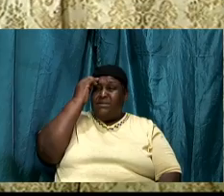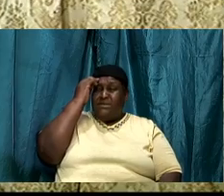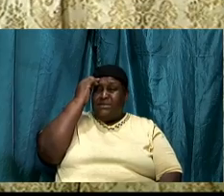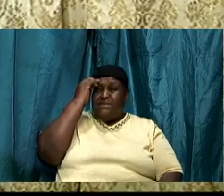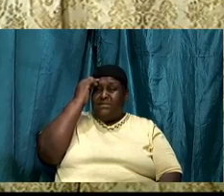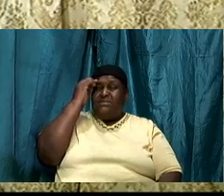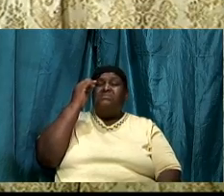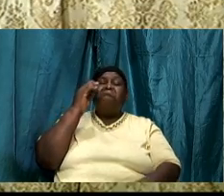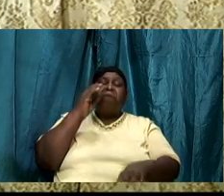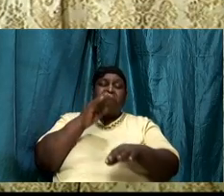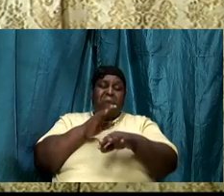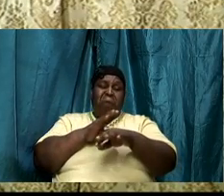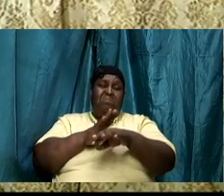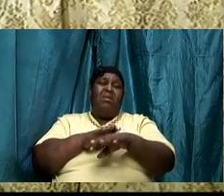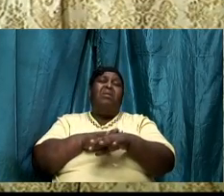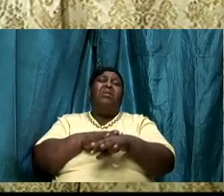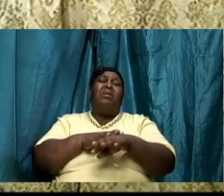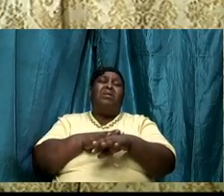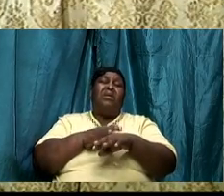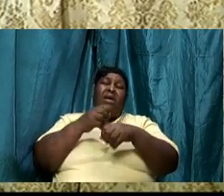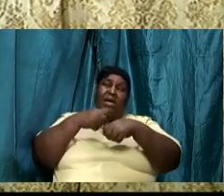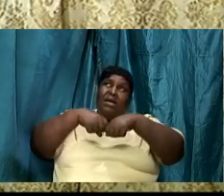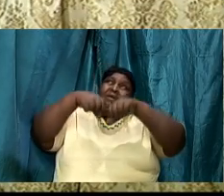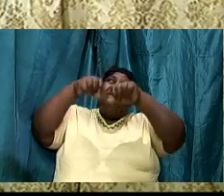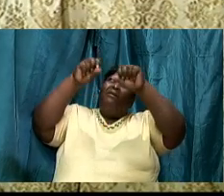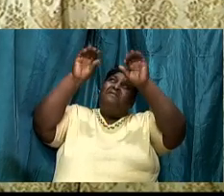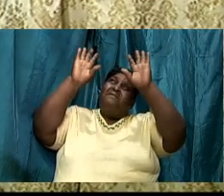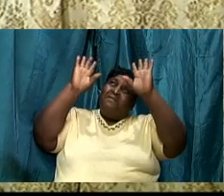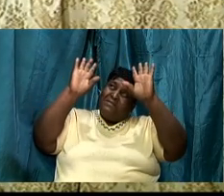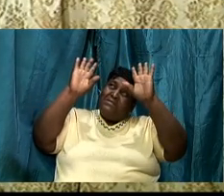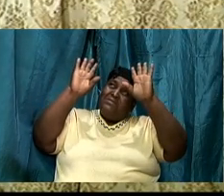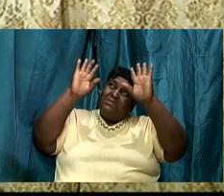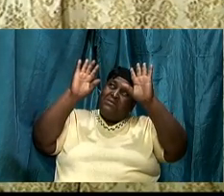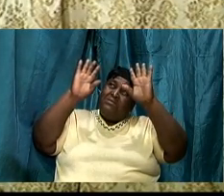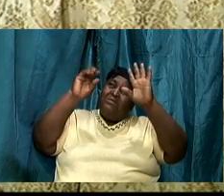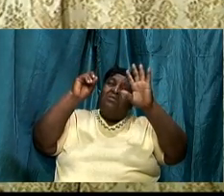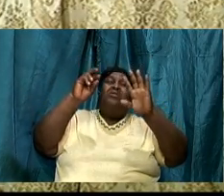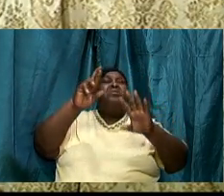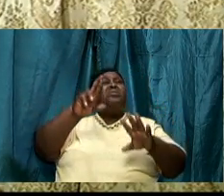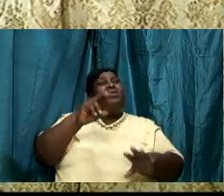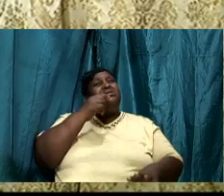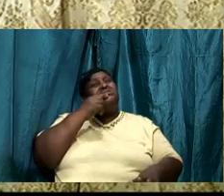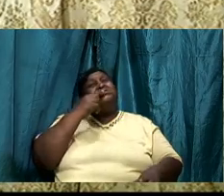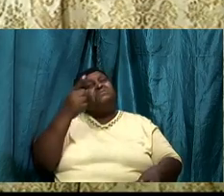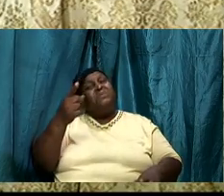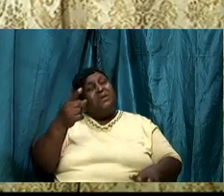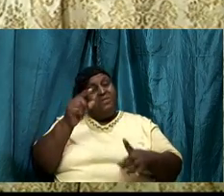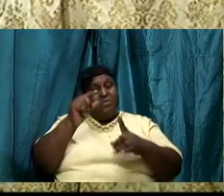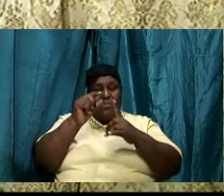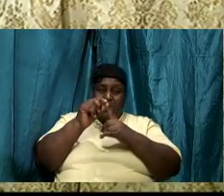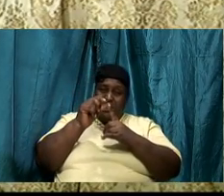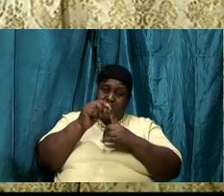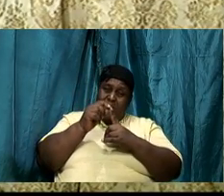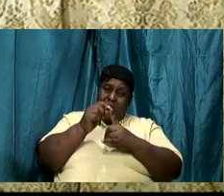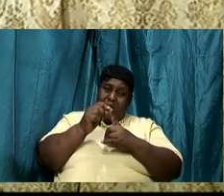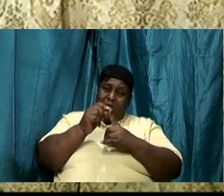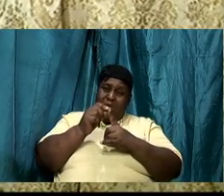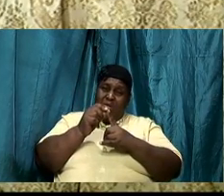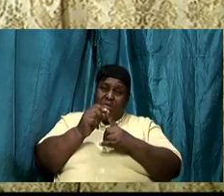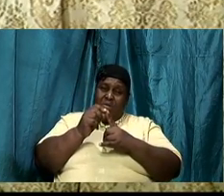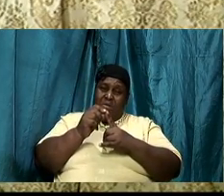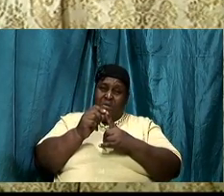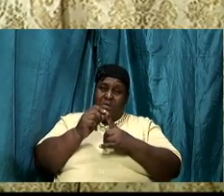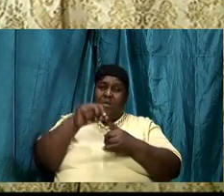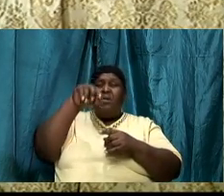confessing or speaking the Word. Because you recall, and we will